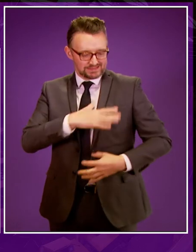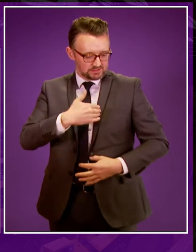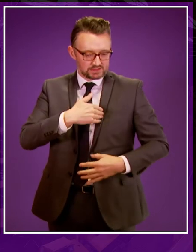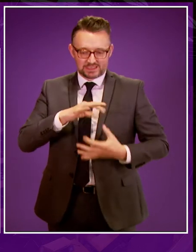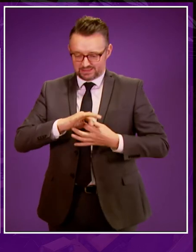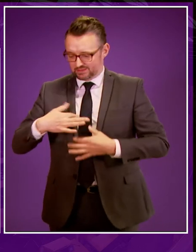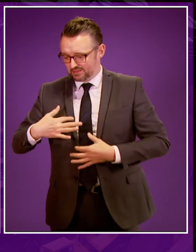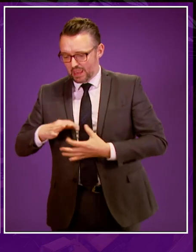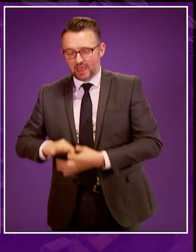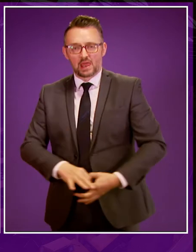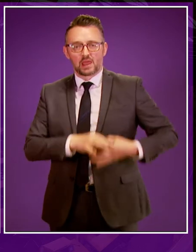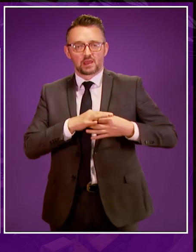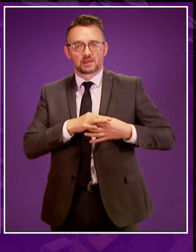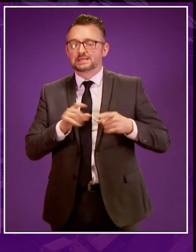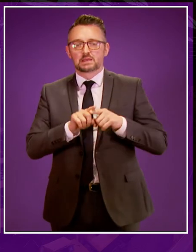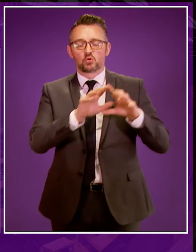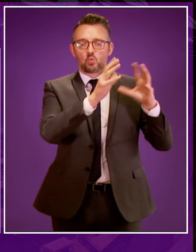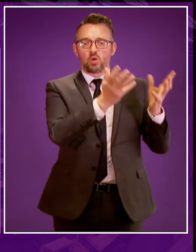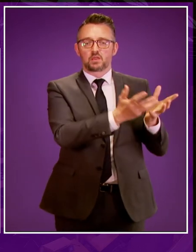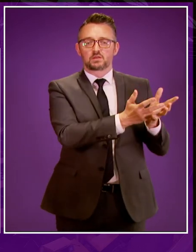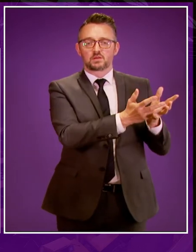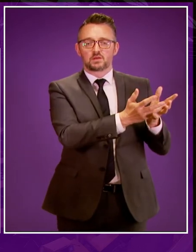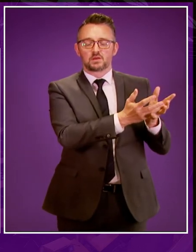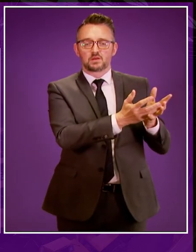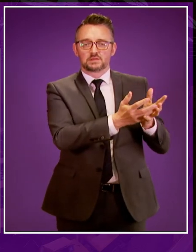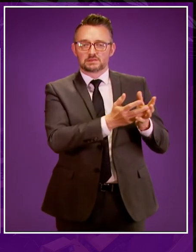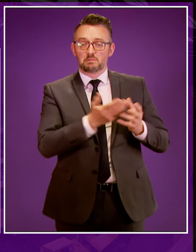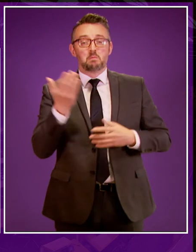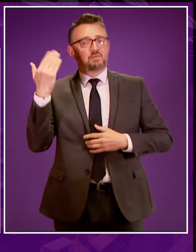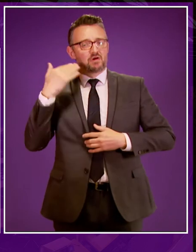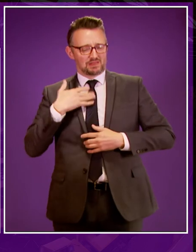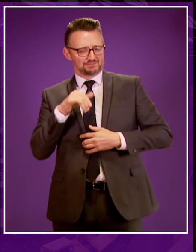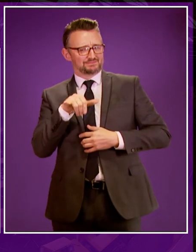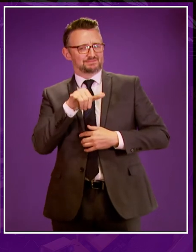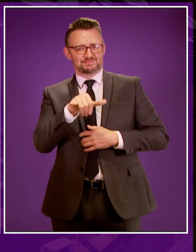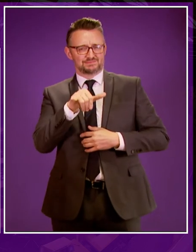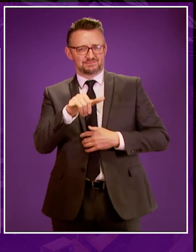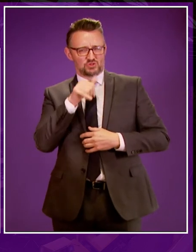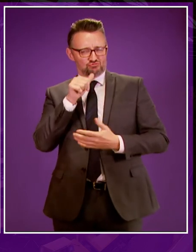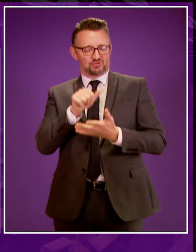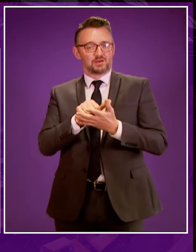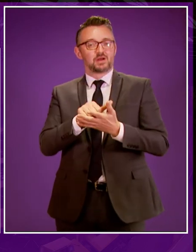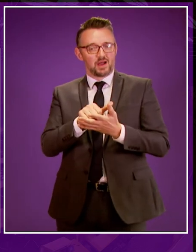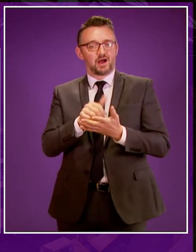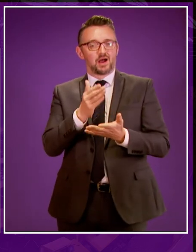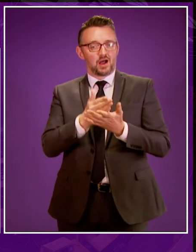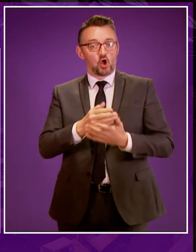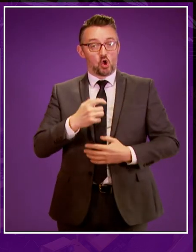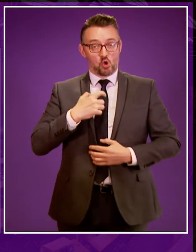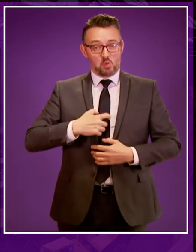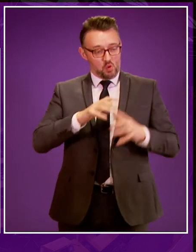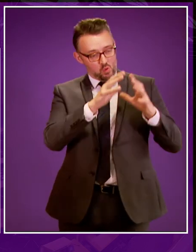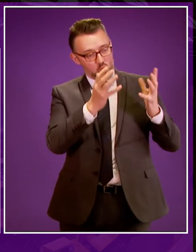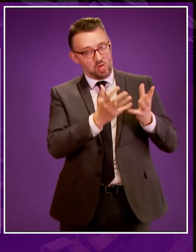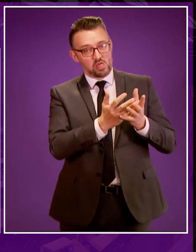reciprocity. While once viewed with scepticism, this fact that humanity constitutes